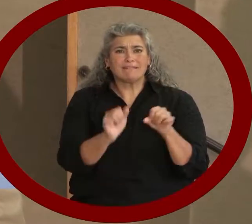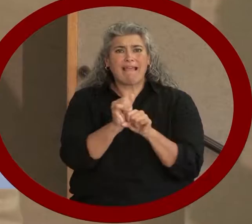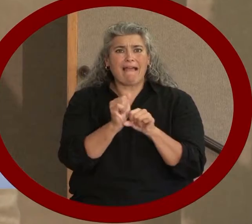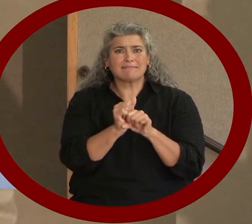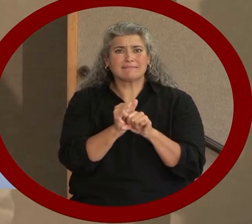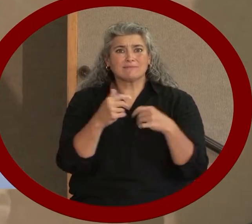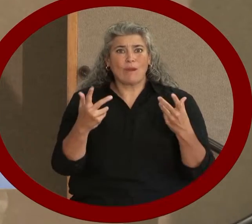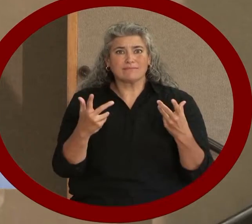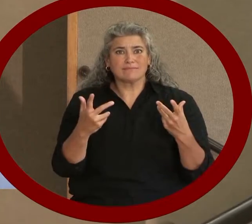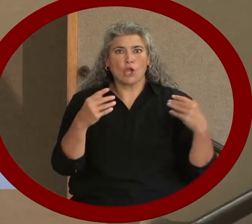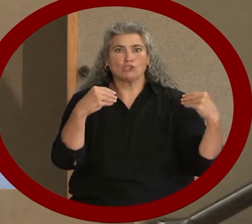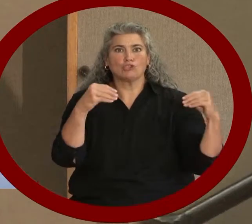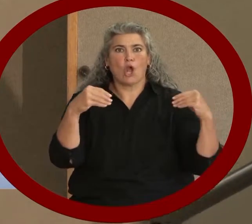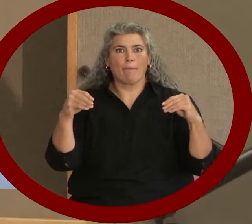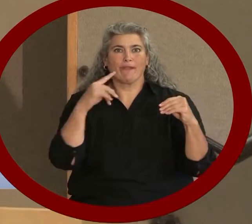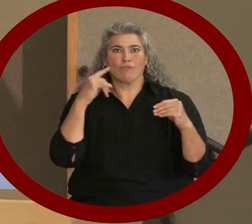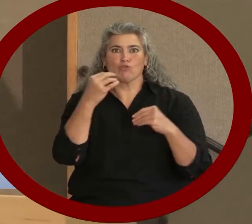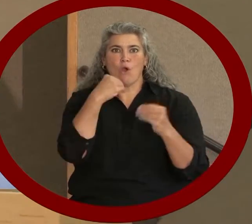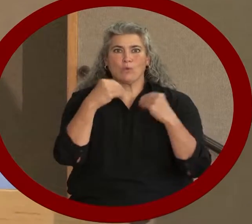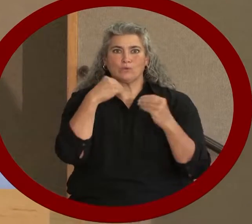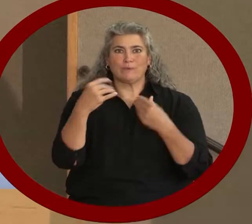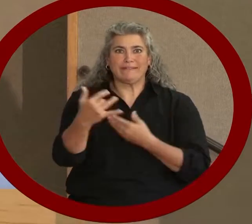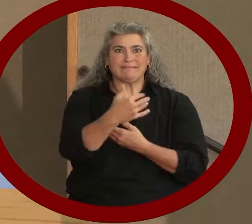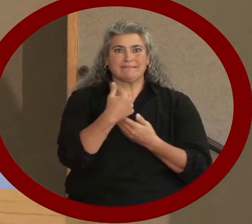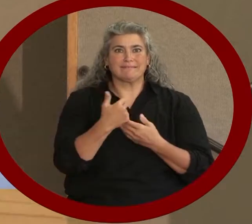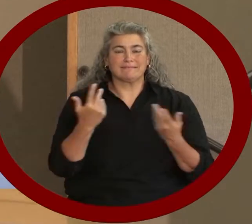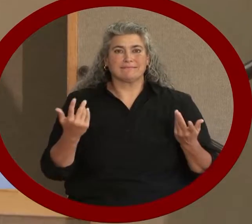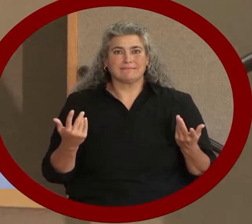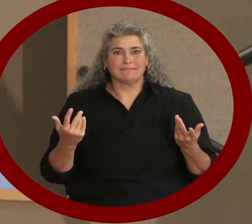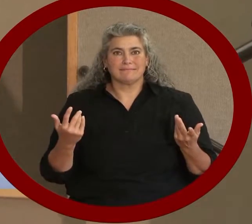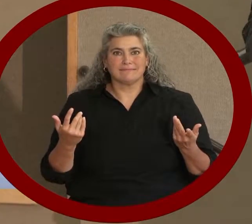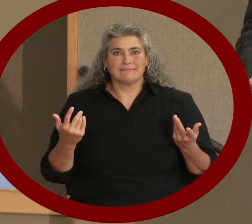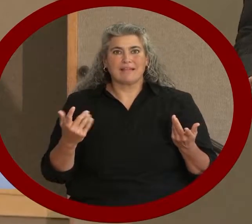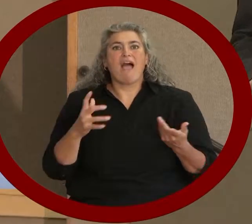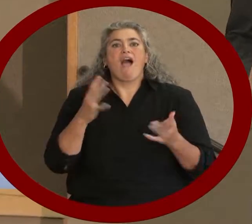Fostering that sort of everyday inclusion keeps the promise.